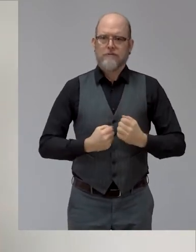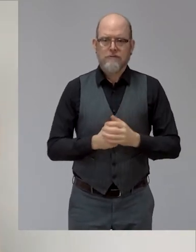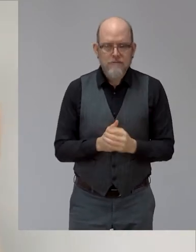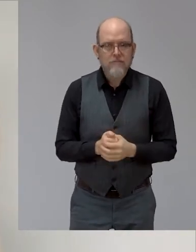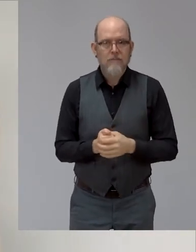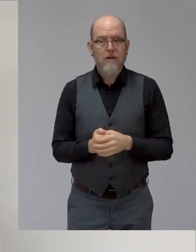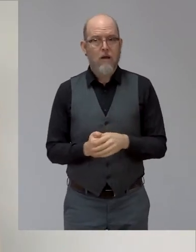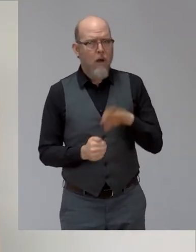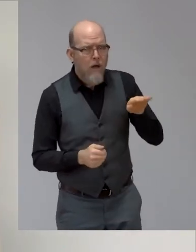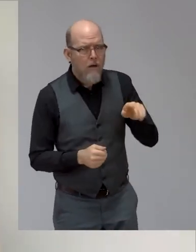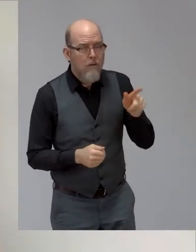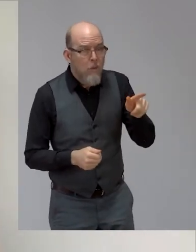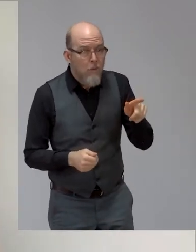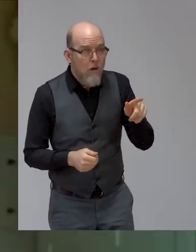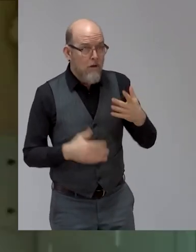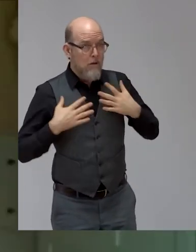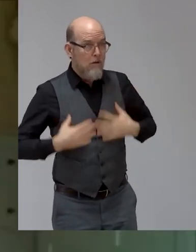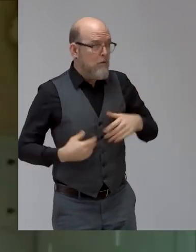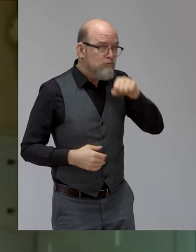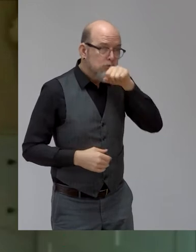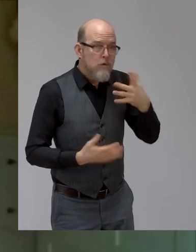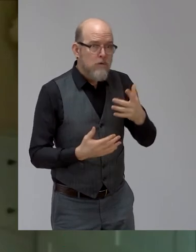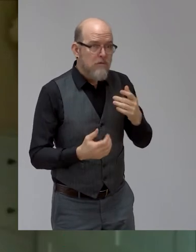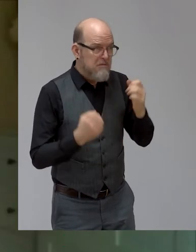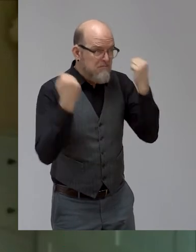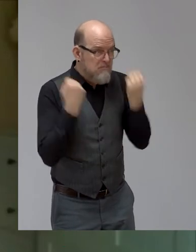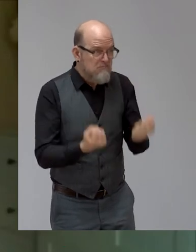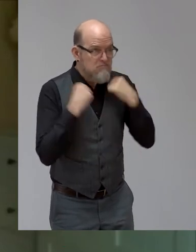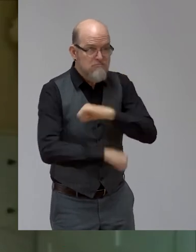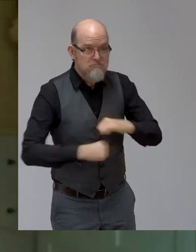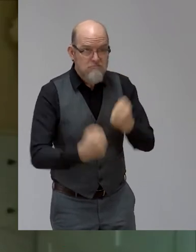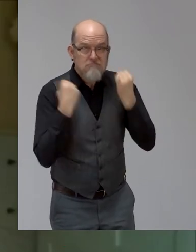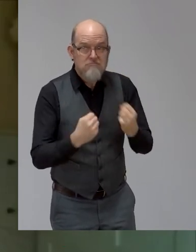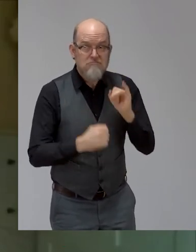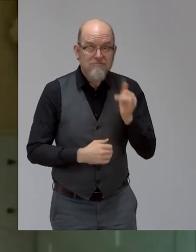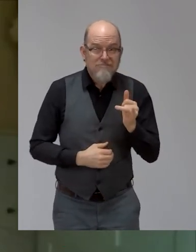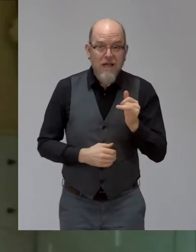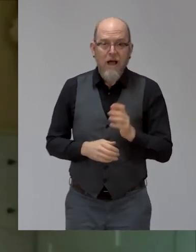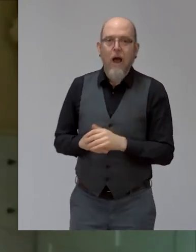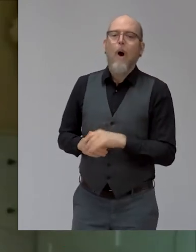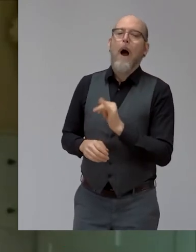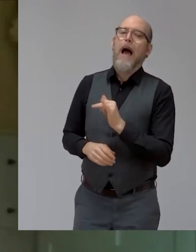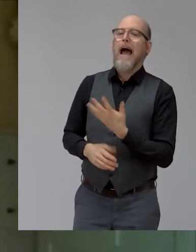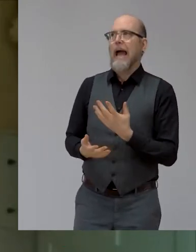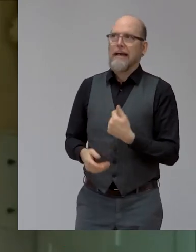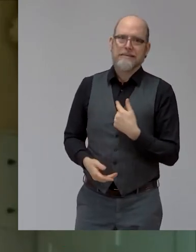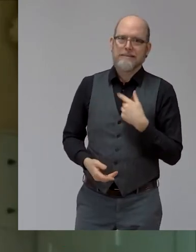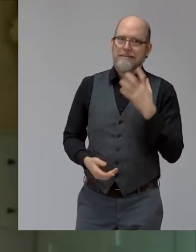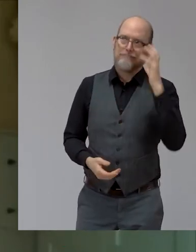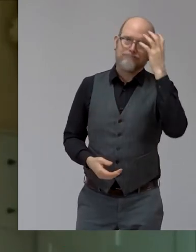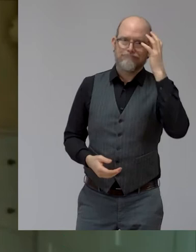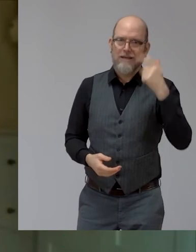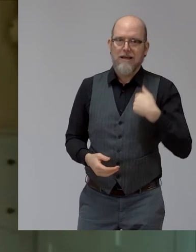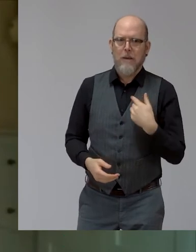into fitness? Uh, yes, I was a lot and I, you know, a bit of a fitness freak, but, um, I ran to work most days.